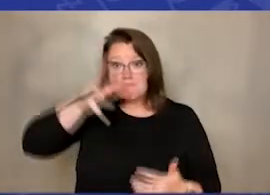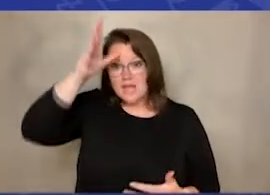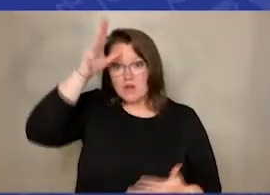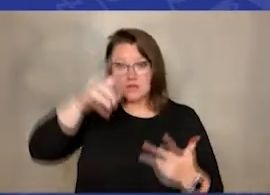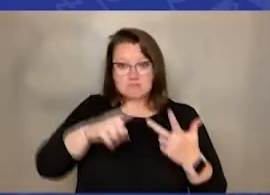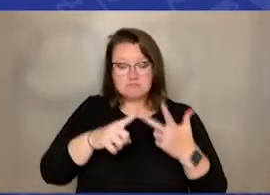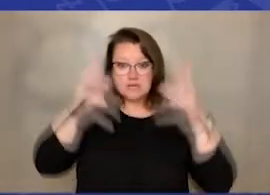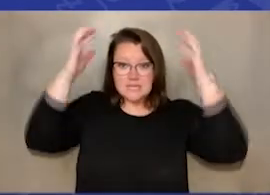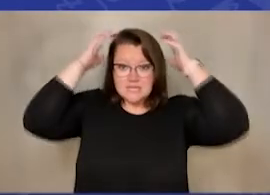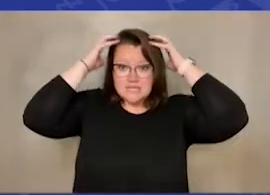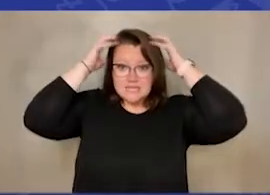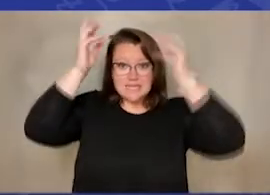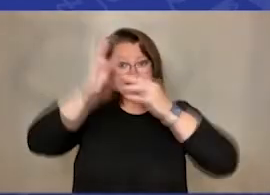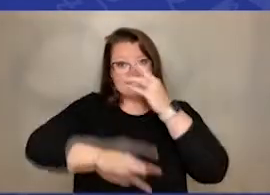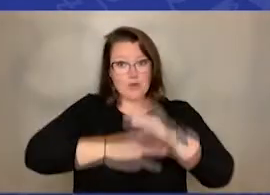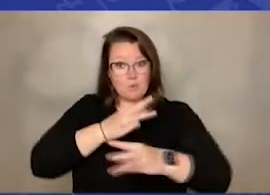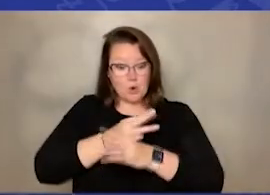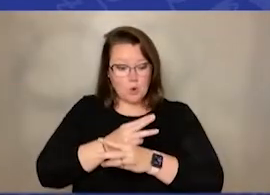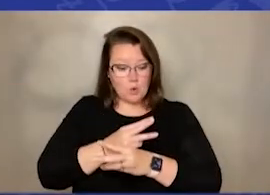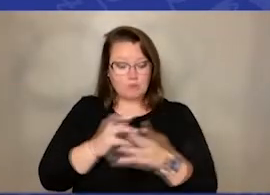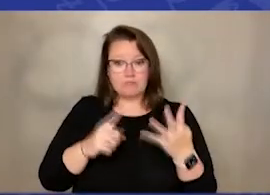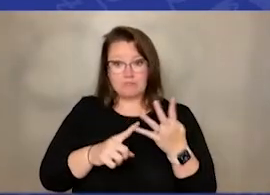Antonio and the Highland Games.